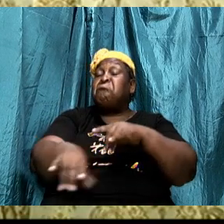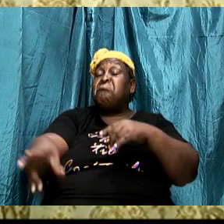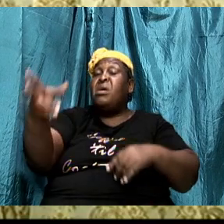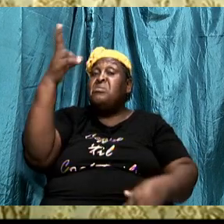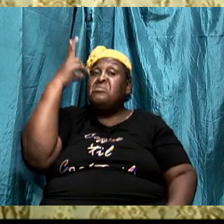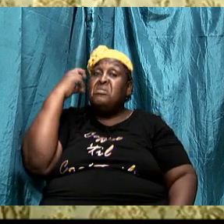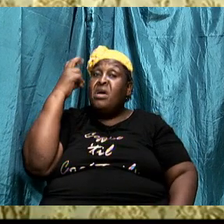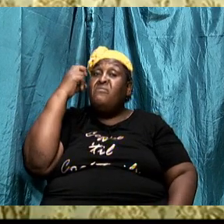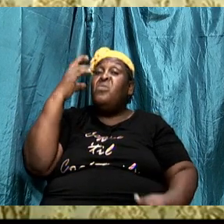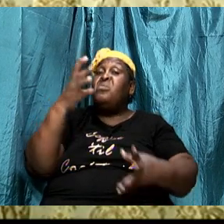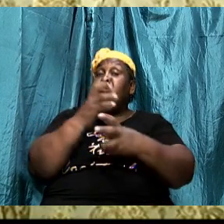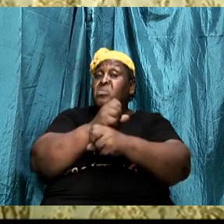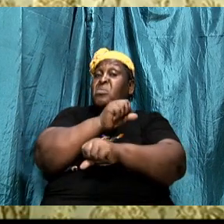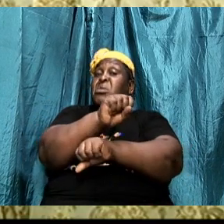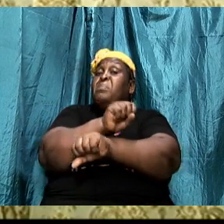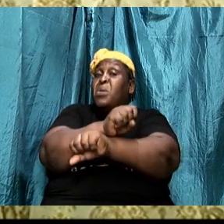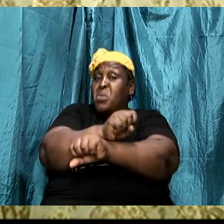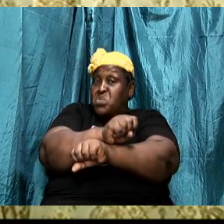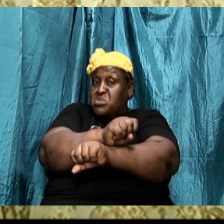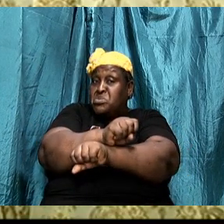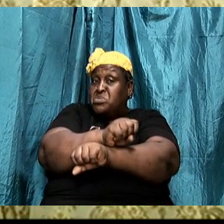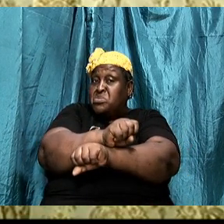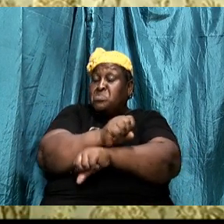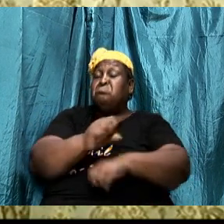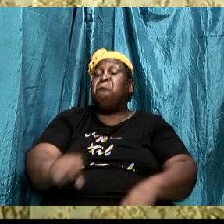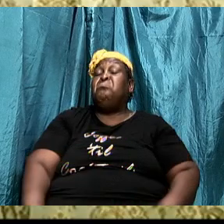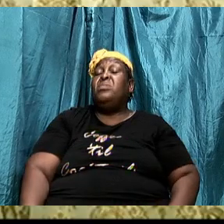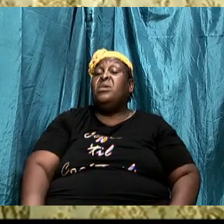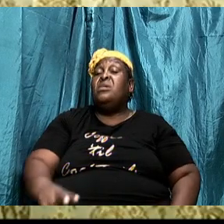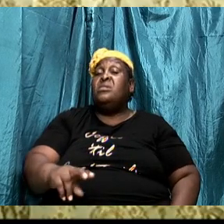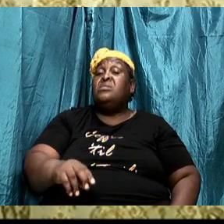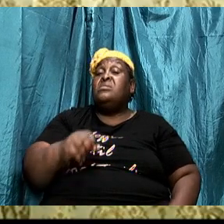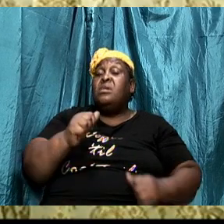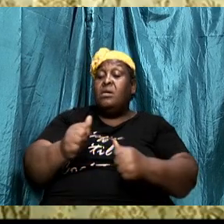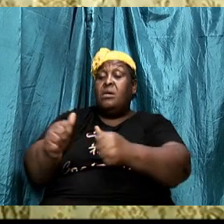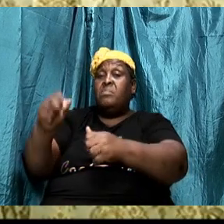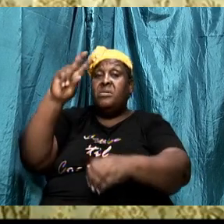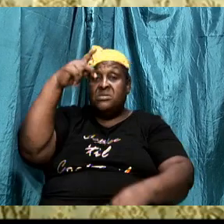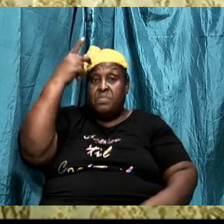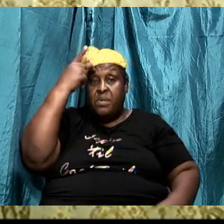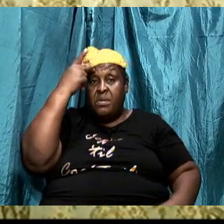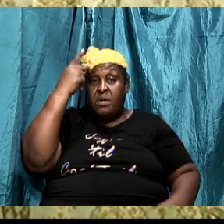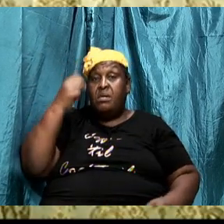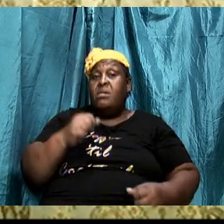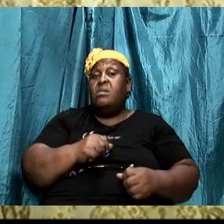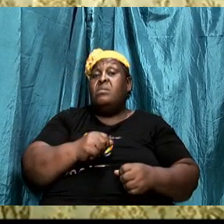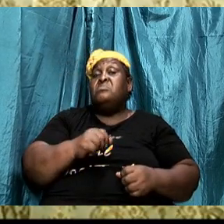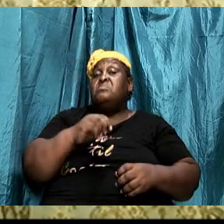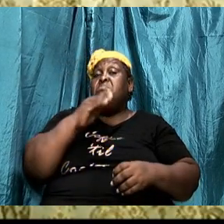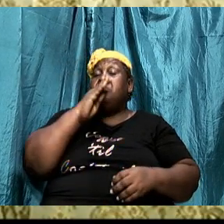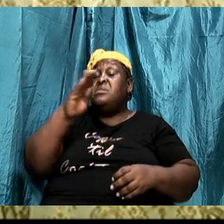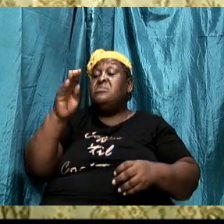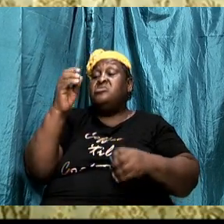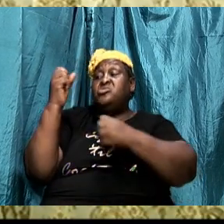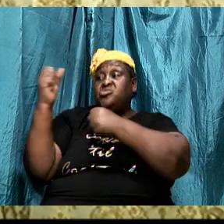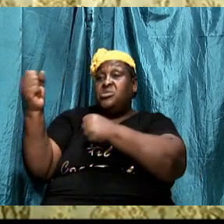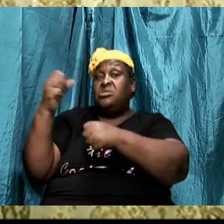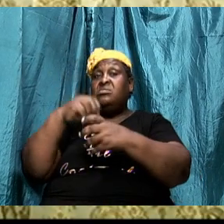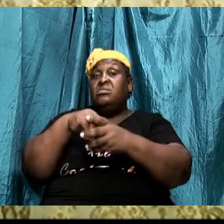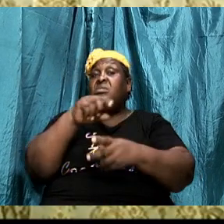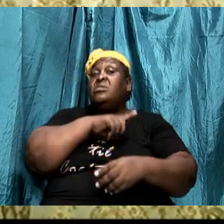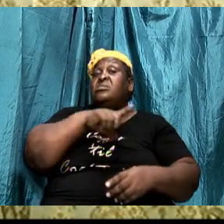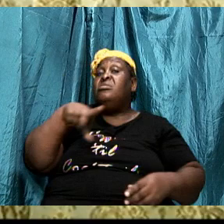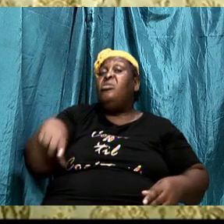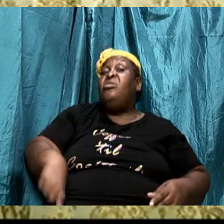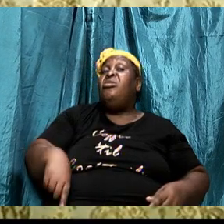So the apostle said in dealing with the enemy that we must be strengthened in the Lord. It is not